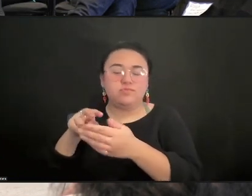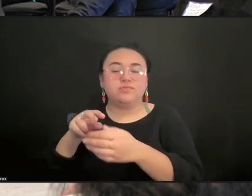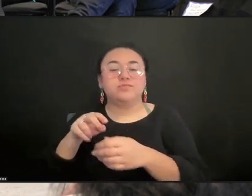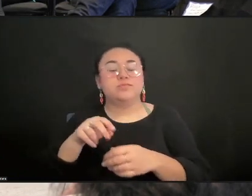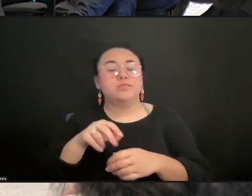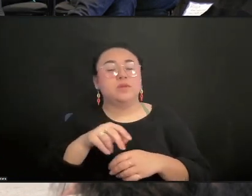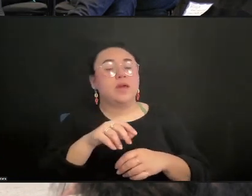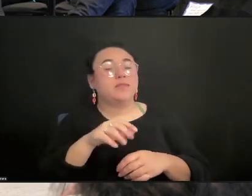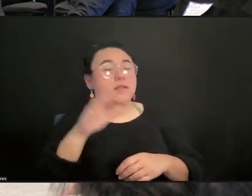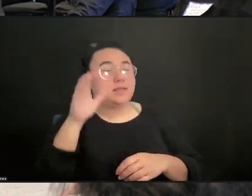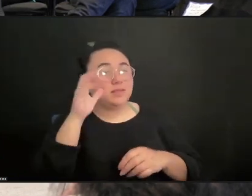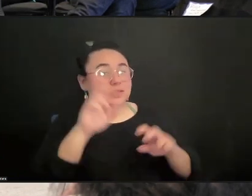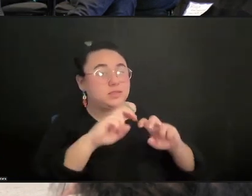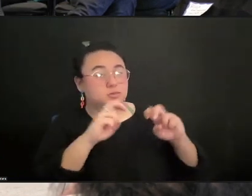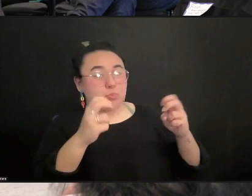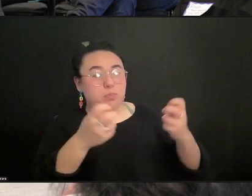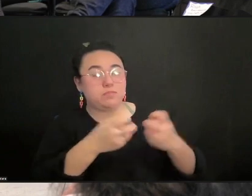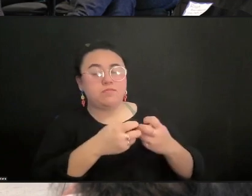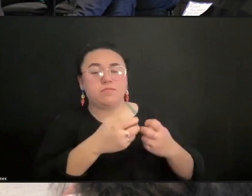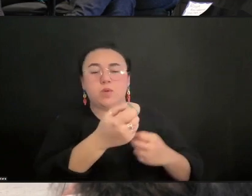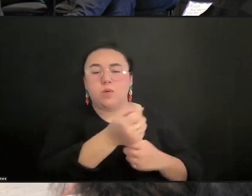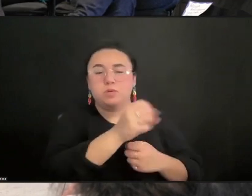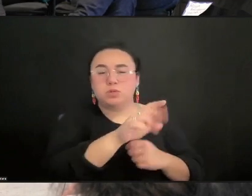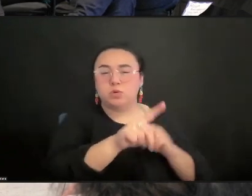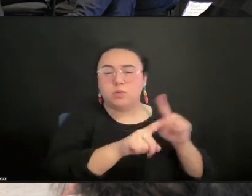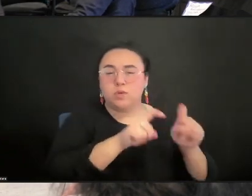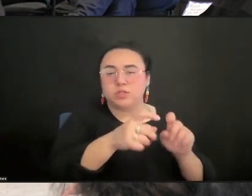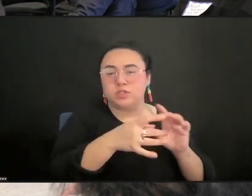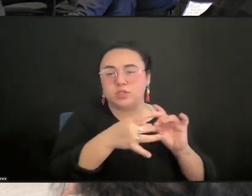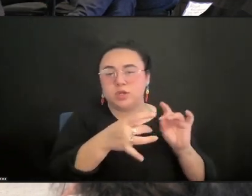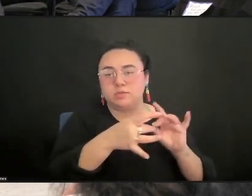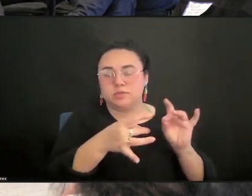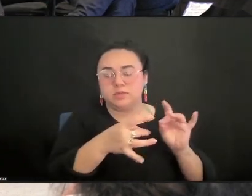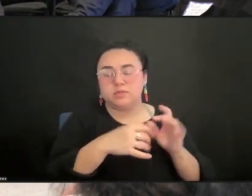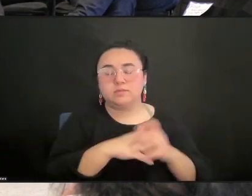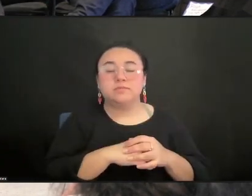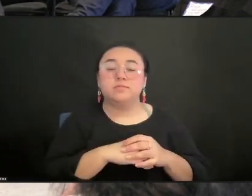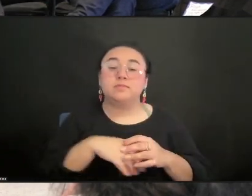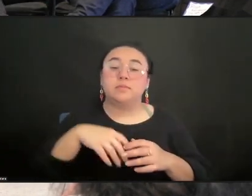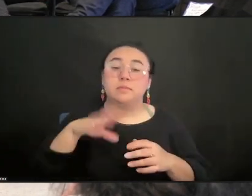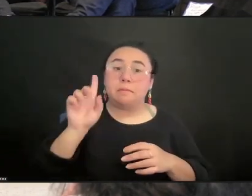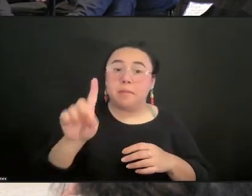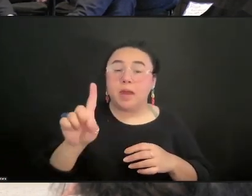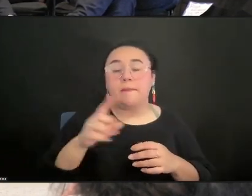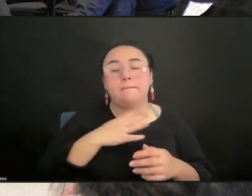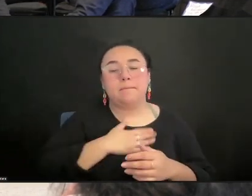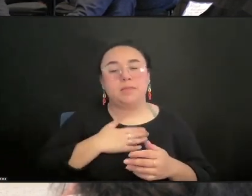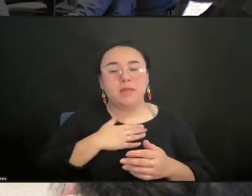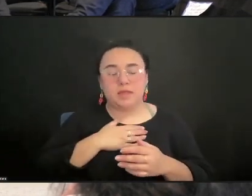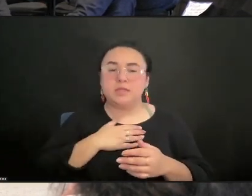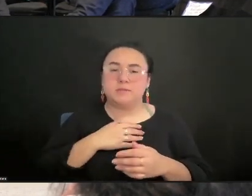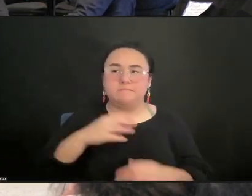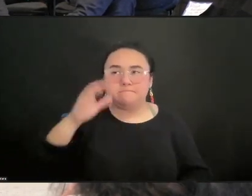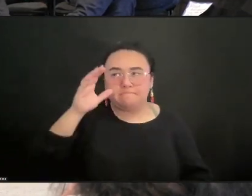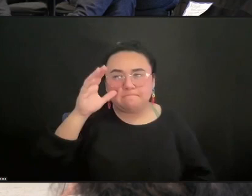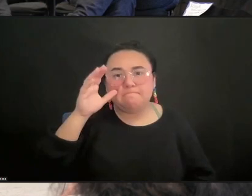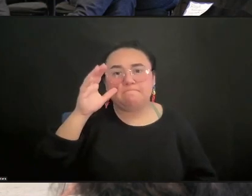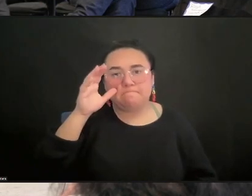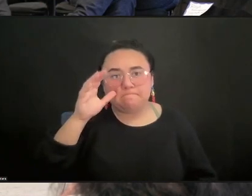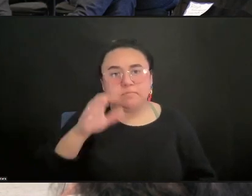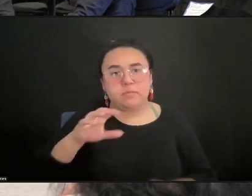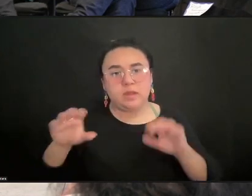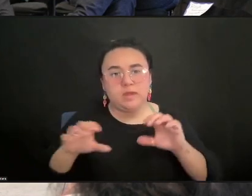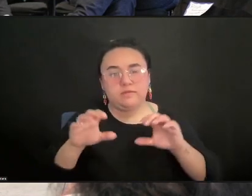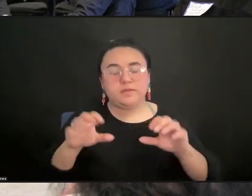questions or comments, but please do, as mentioned, engage in active listening. At the appropriate time, just after 50 minutes,